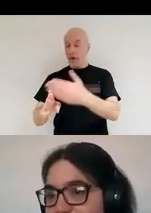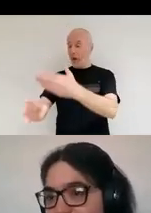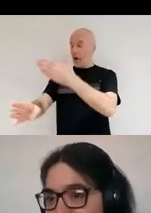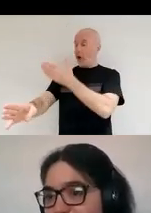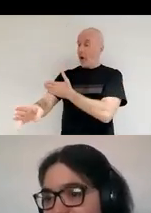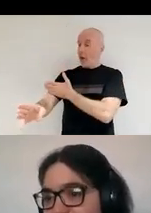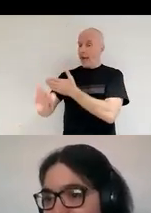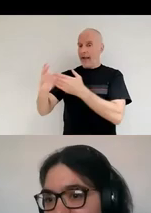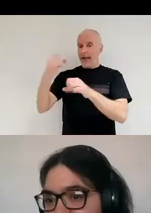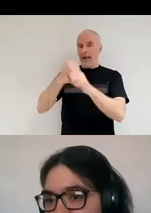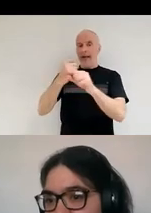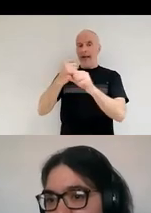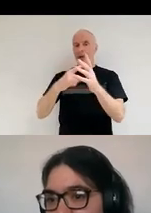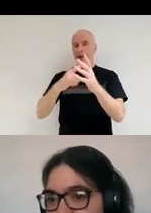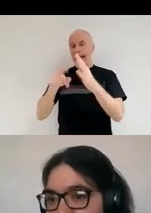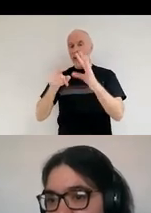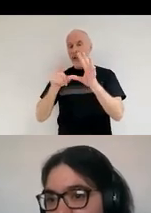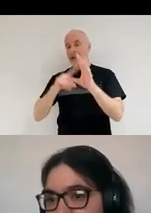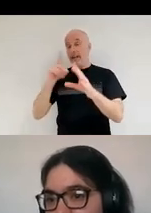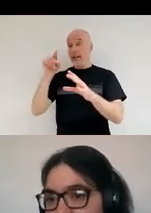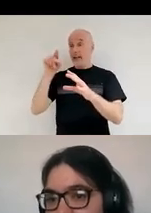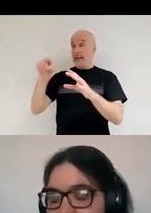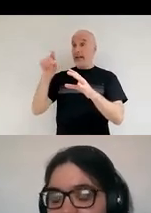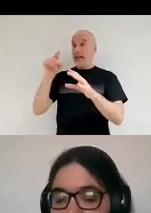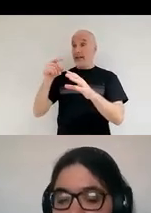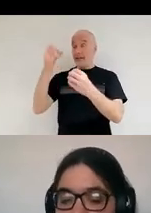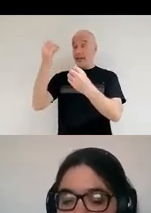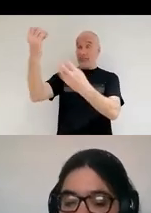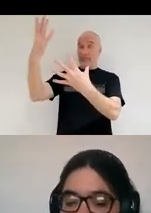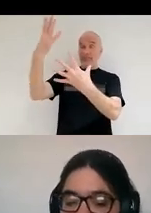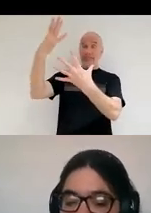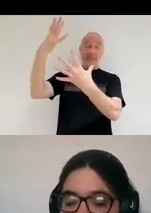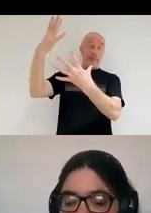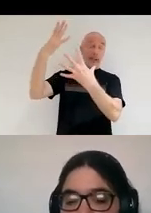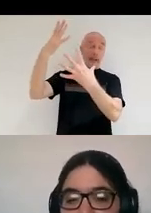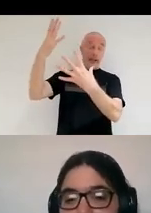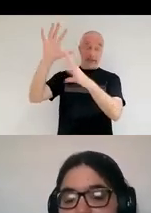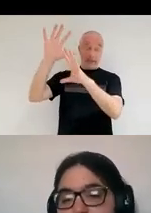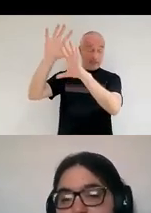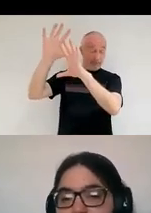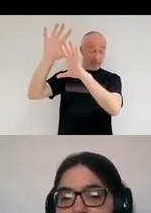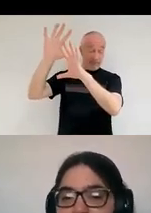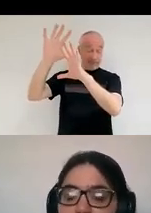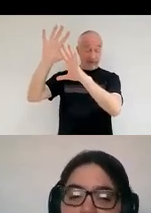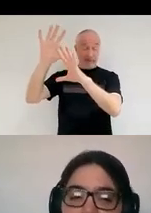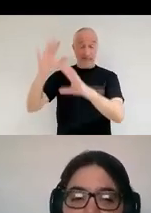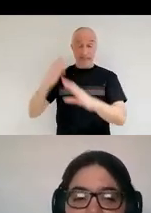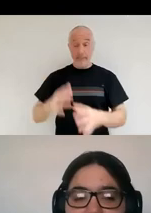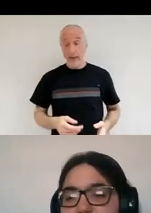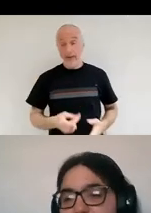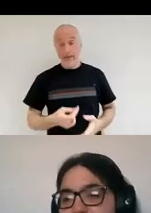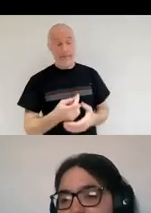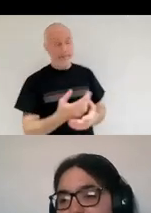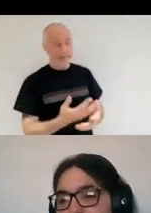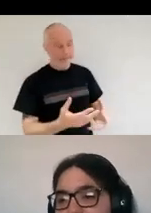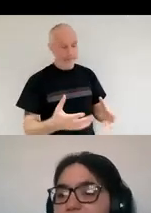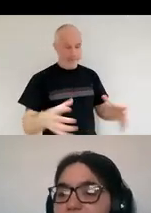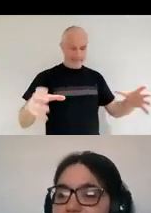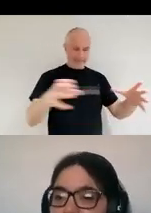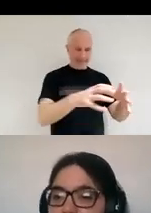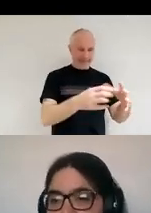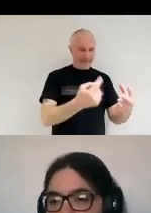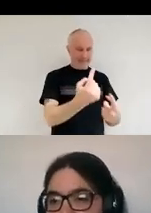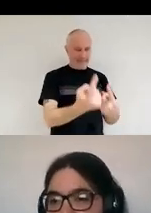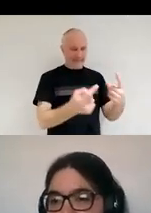brightest early galaxies that we're observed, we're observing. Uh, so a bunch of people just said, well, it's not that the, the